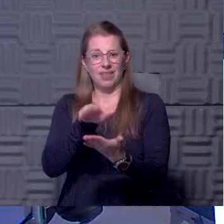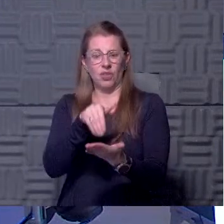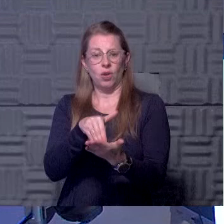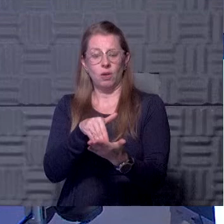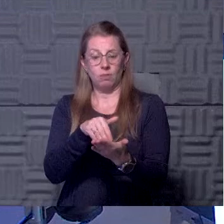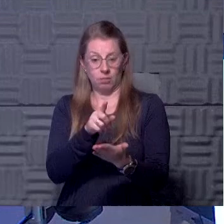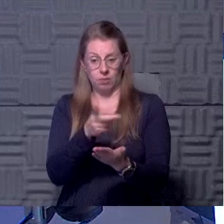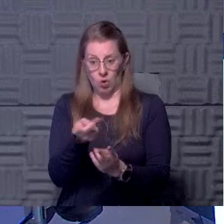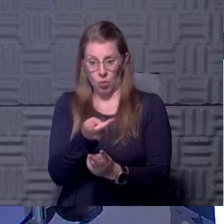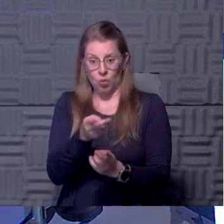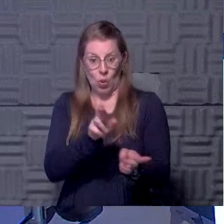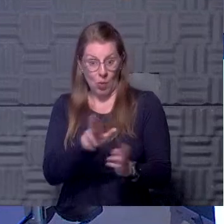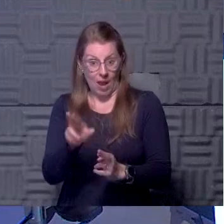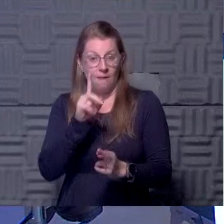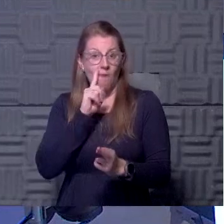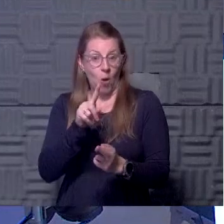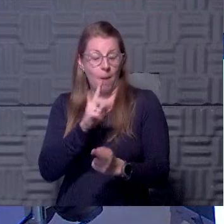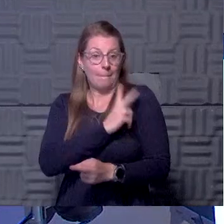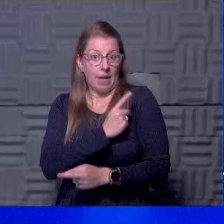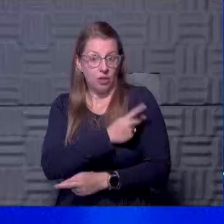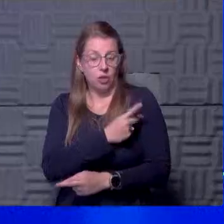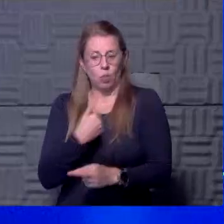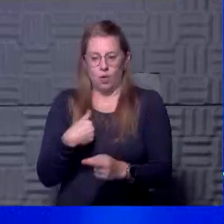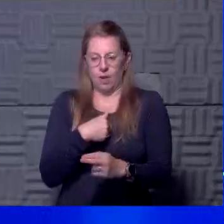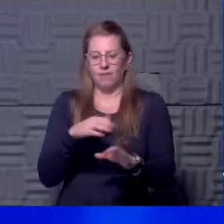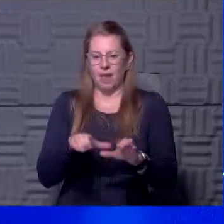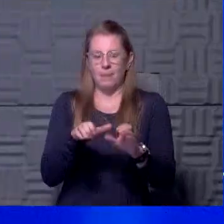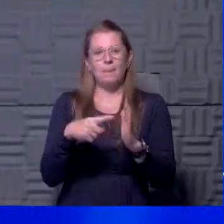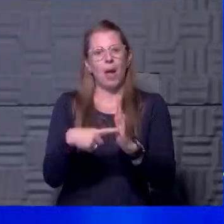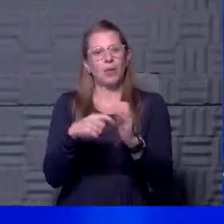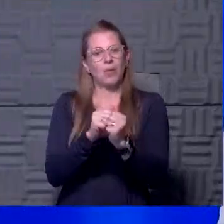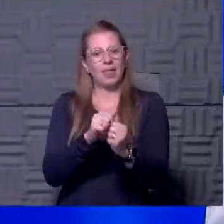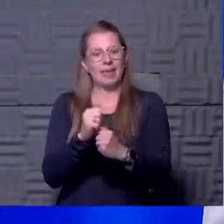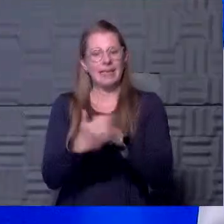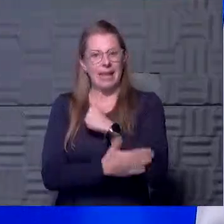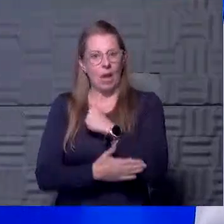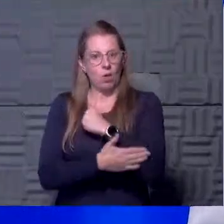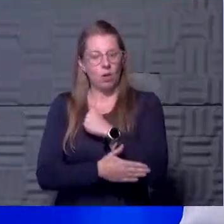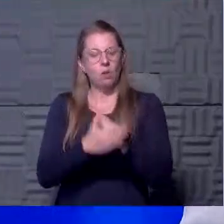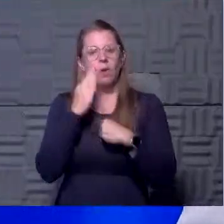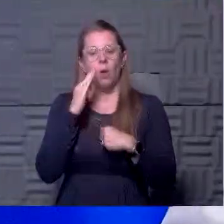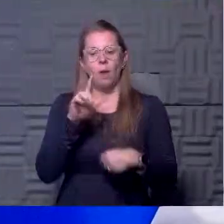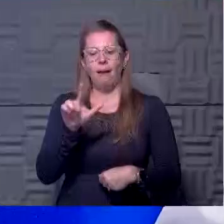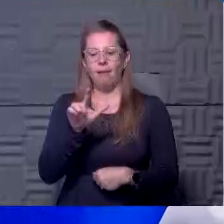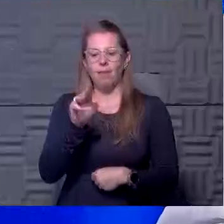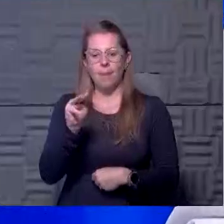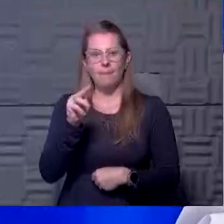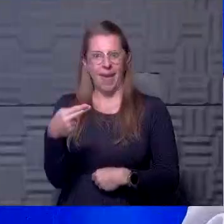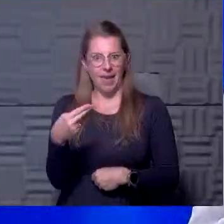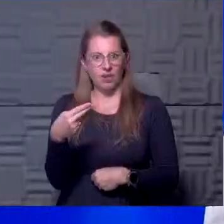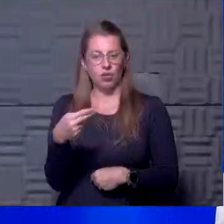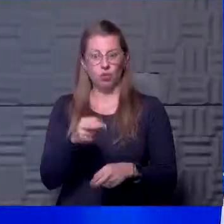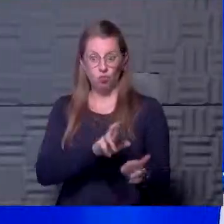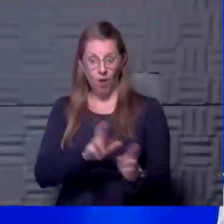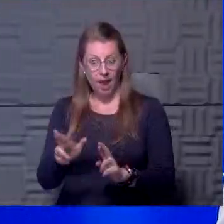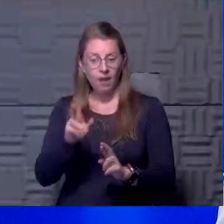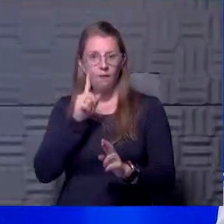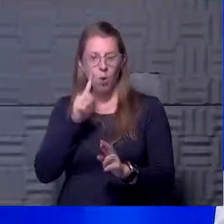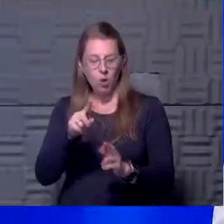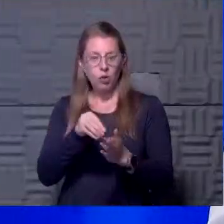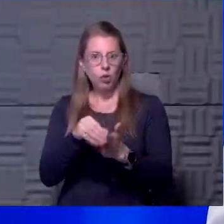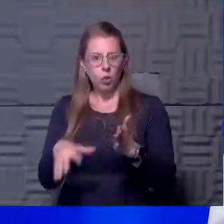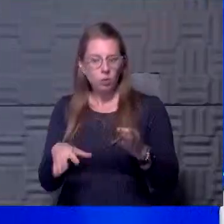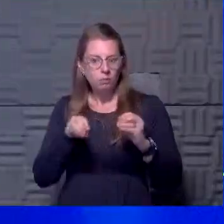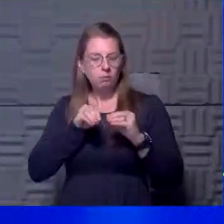patients. And actually we've done modeling with the county so that we can know that LMH is ready for any potential influx of students. And